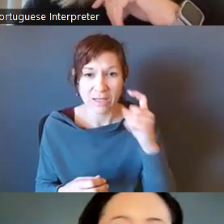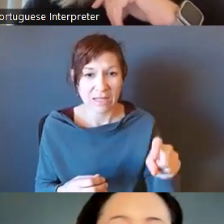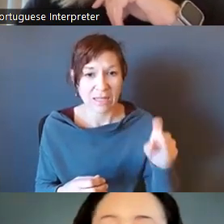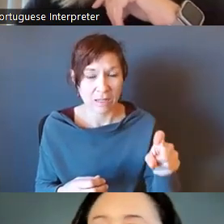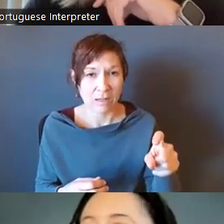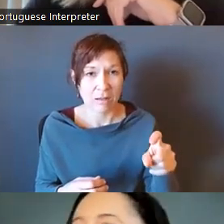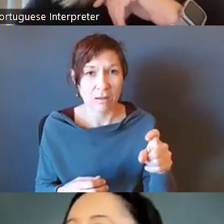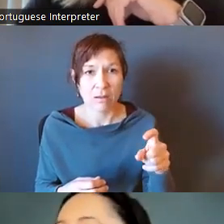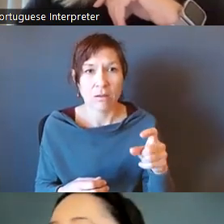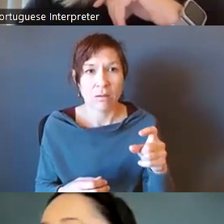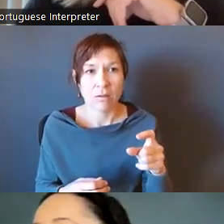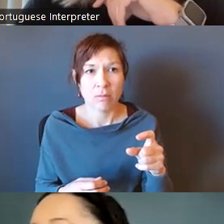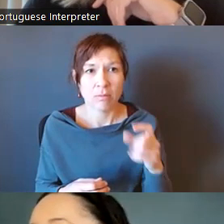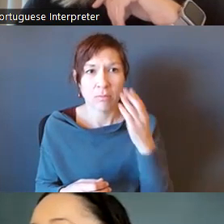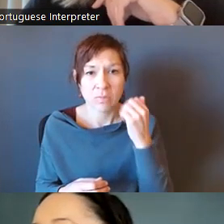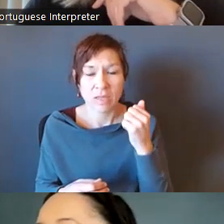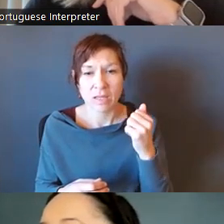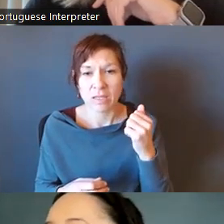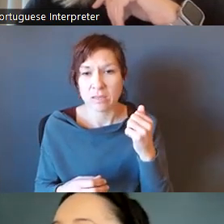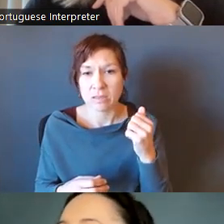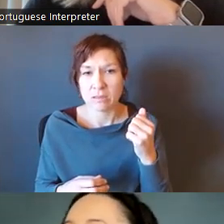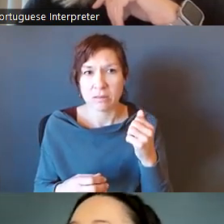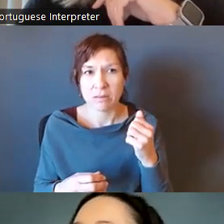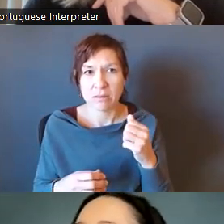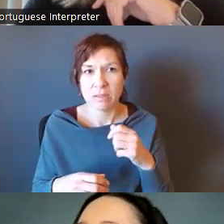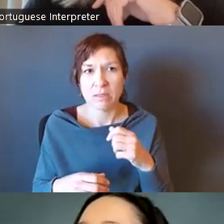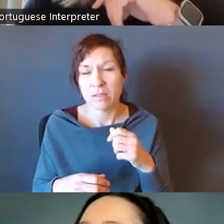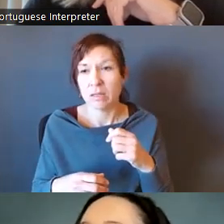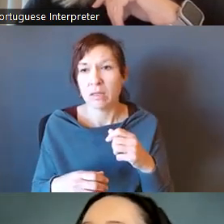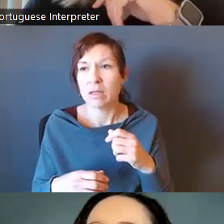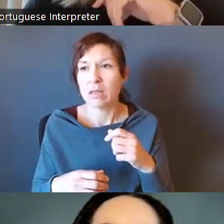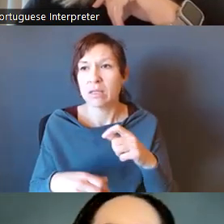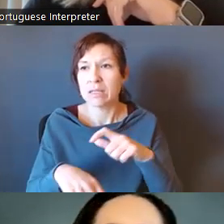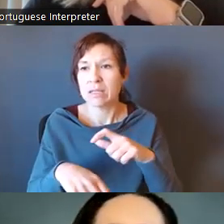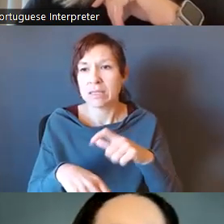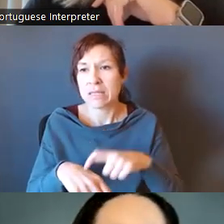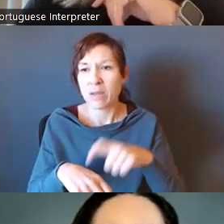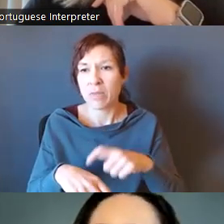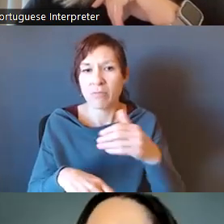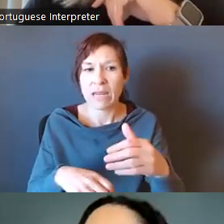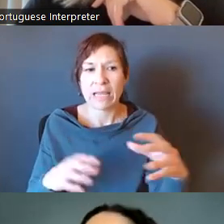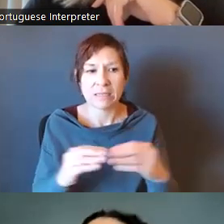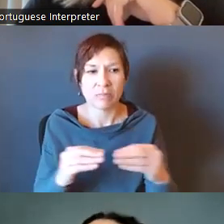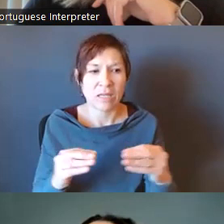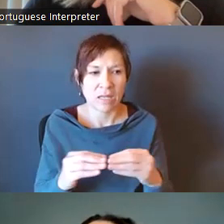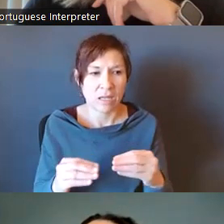next meeting, and you were about to say something else, I think. Yeah, I think